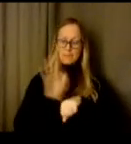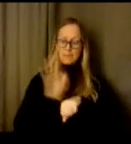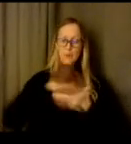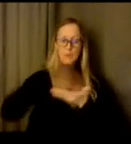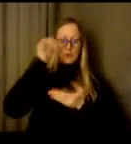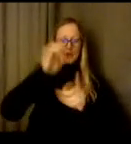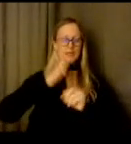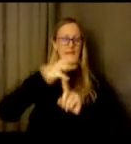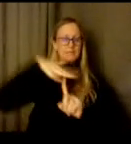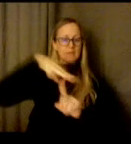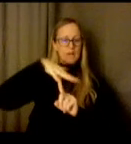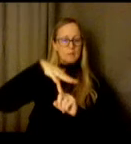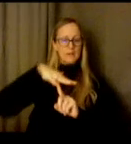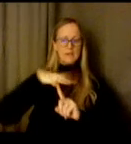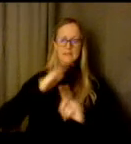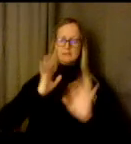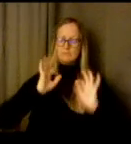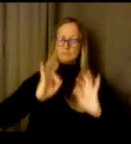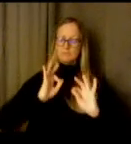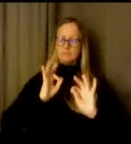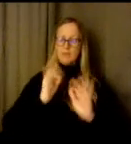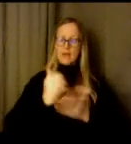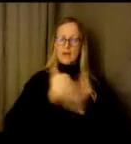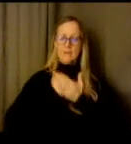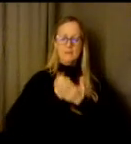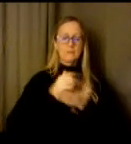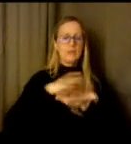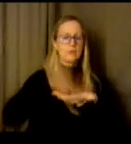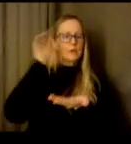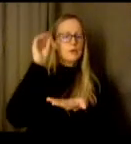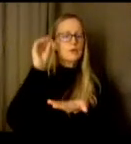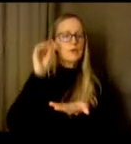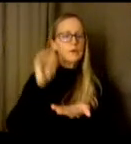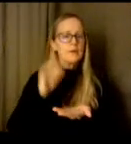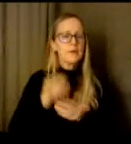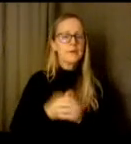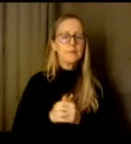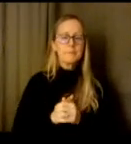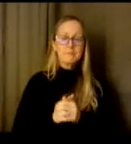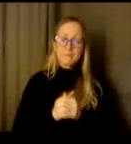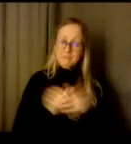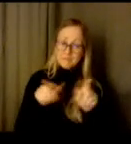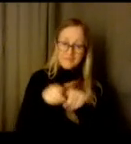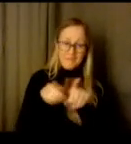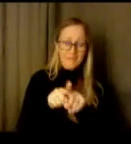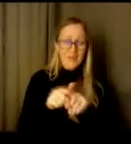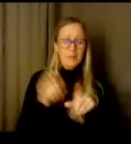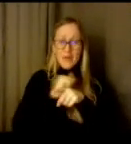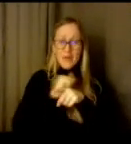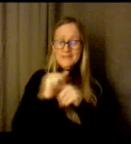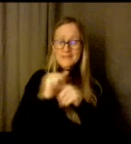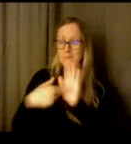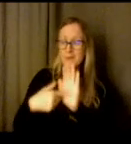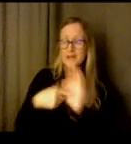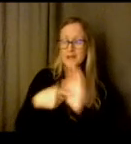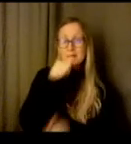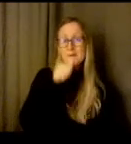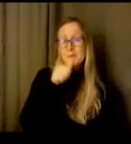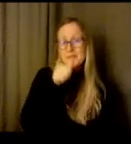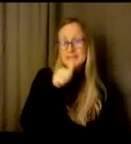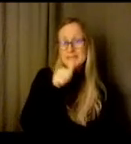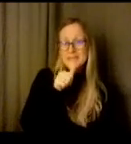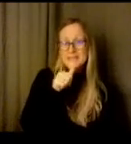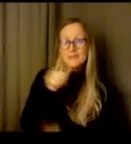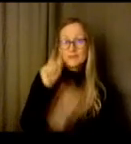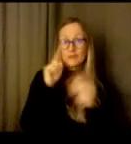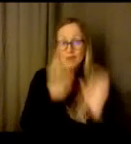um for for learning and then also practicing and and modeling coping strategies with that zoom fatigue and being on